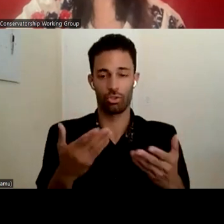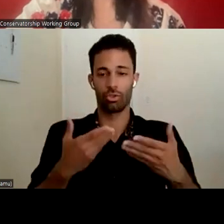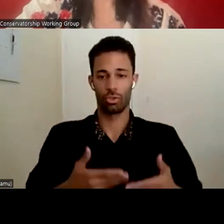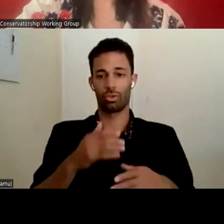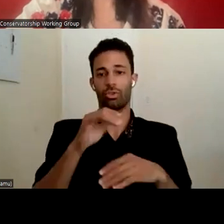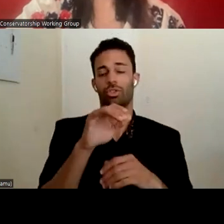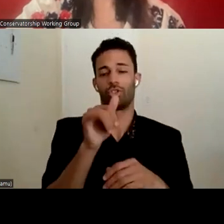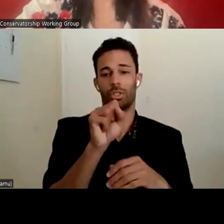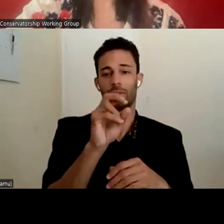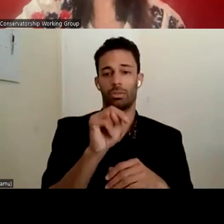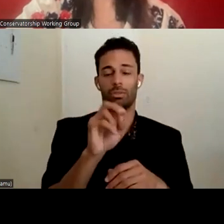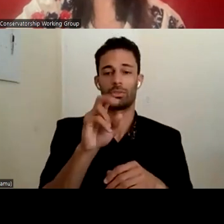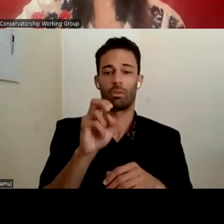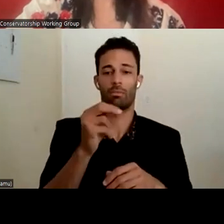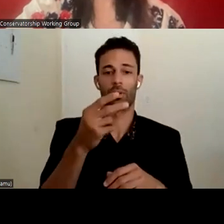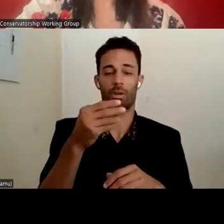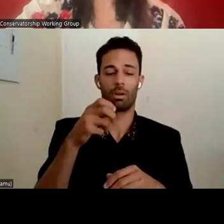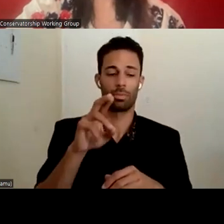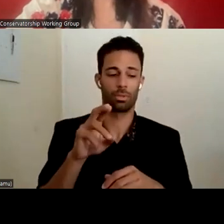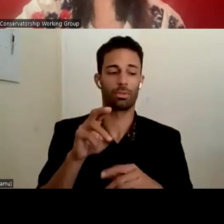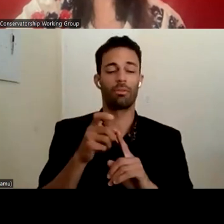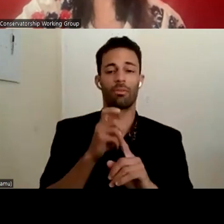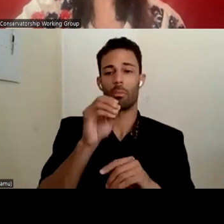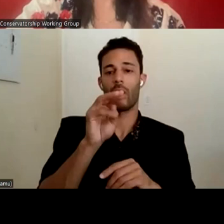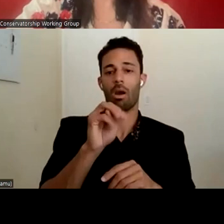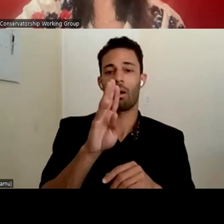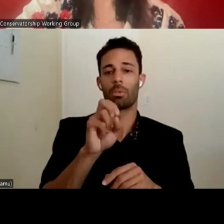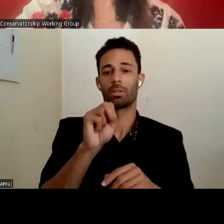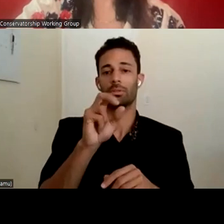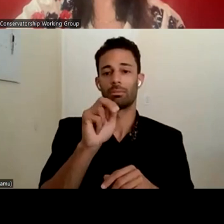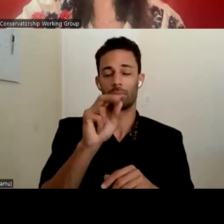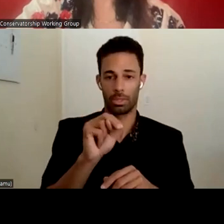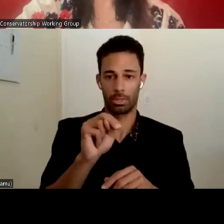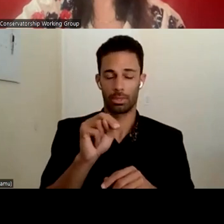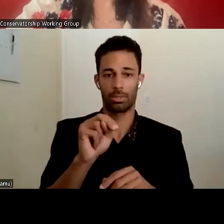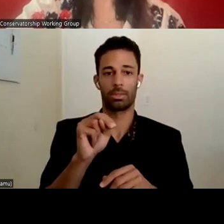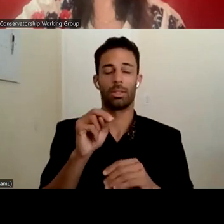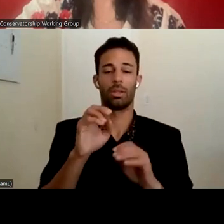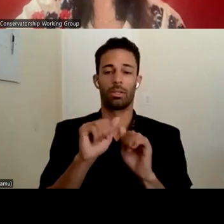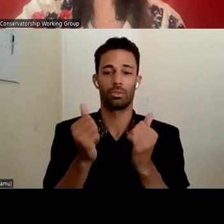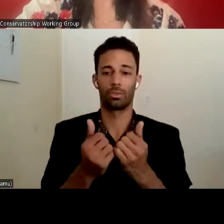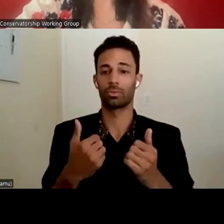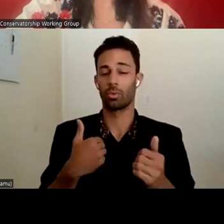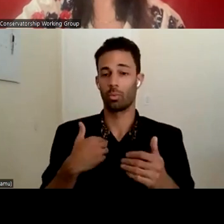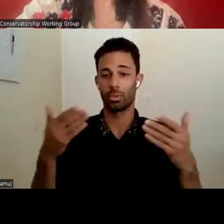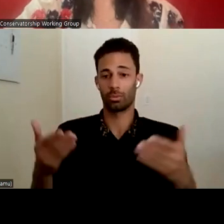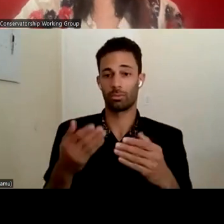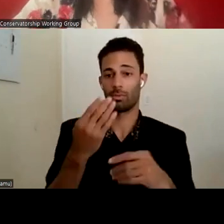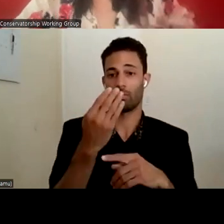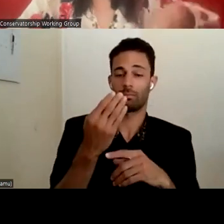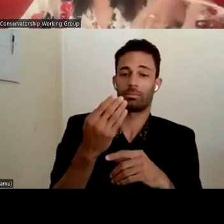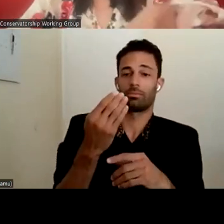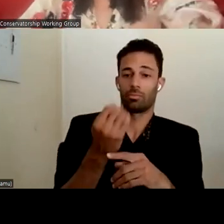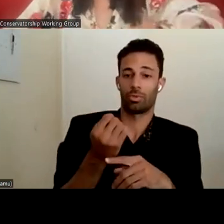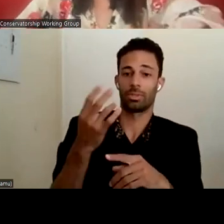Halpern from the Long-Term Care Ombuds and Association. We introduced AB 1417 with Assemblymember Wood to simplify